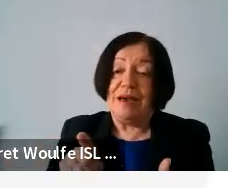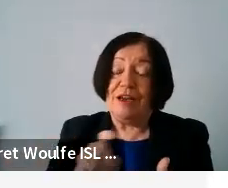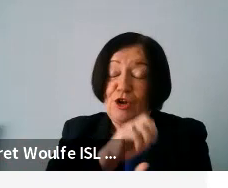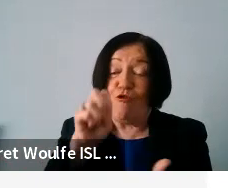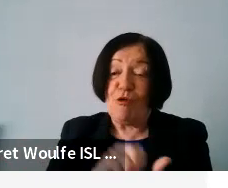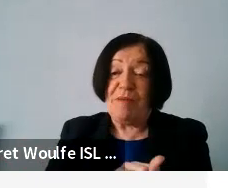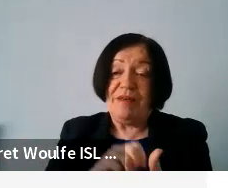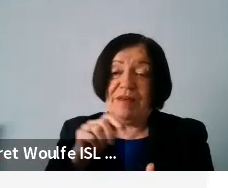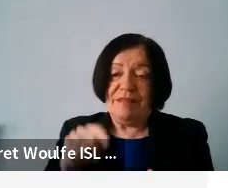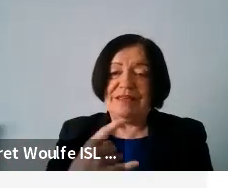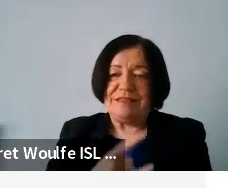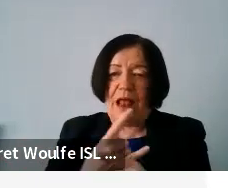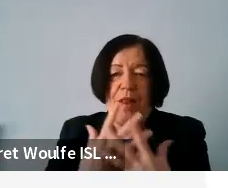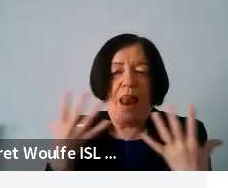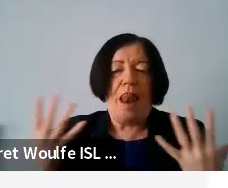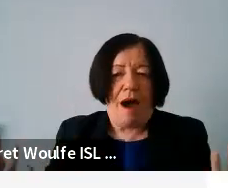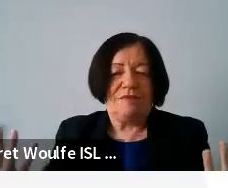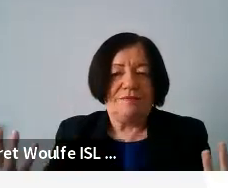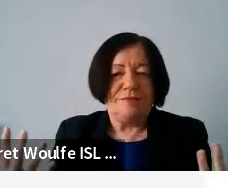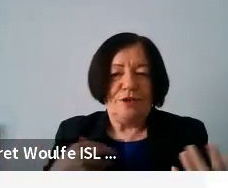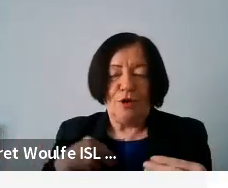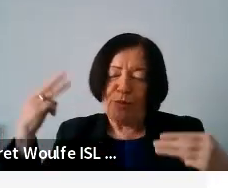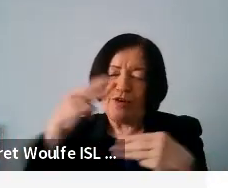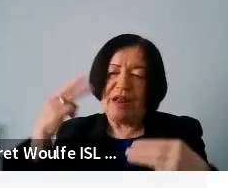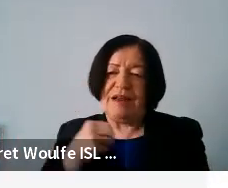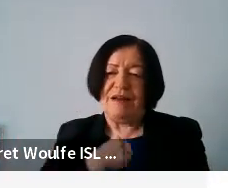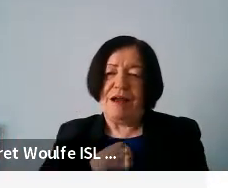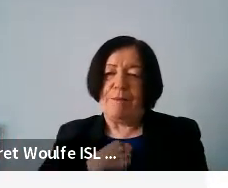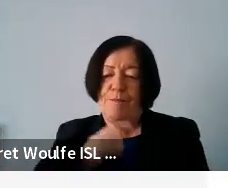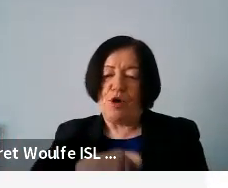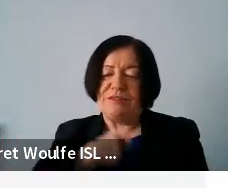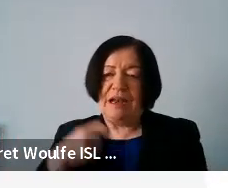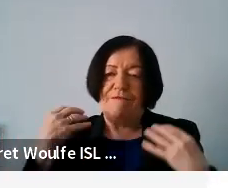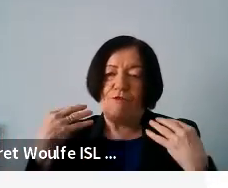this has helped a lot as well to protect our, our personal data.